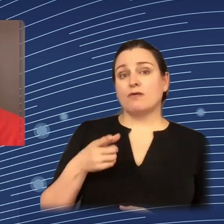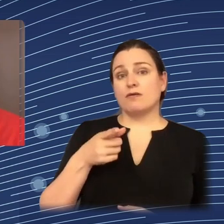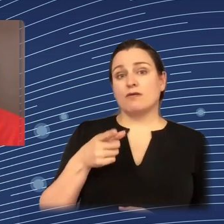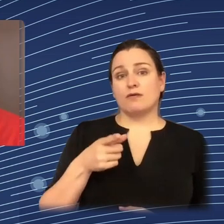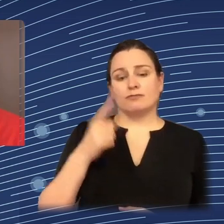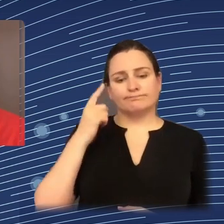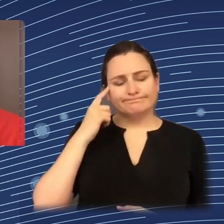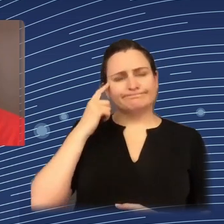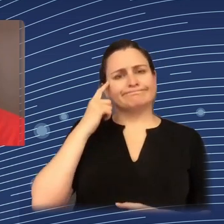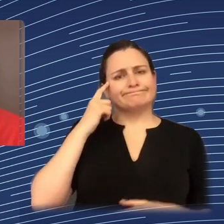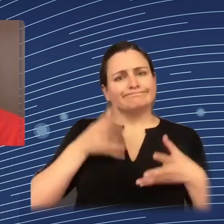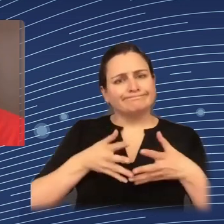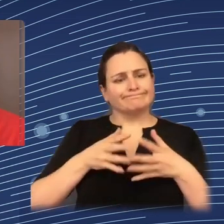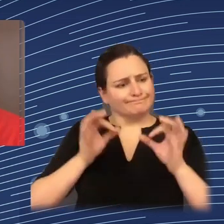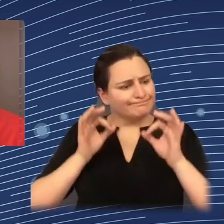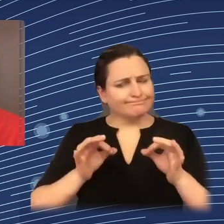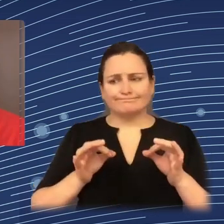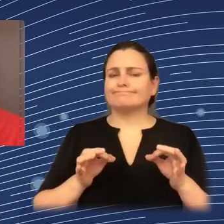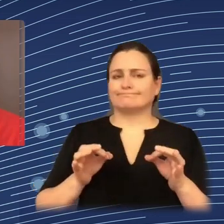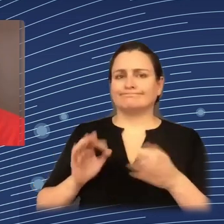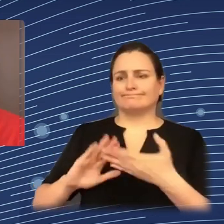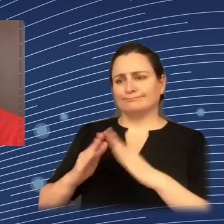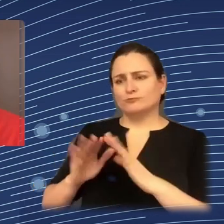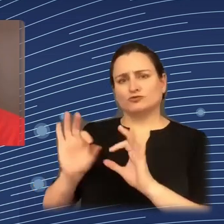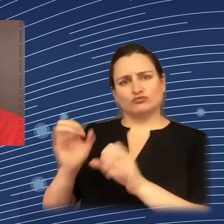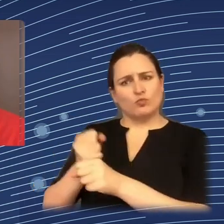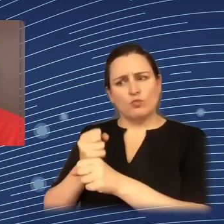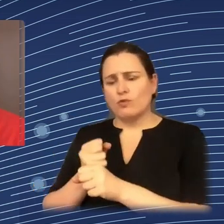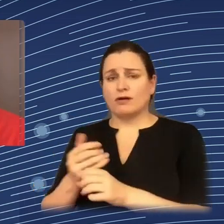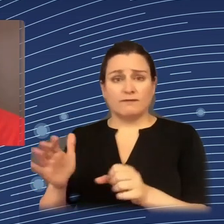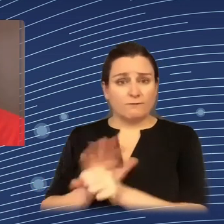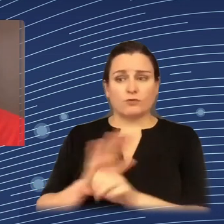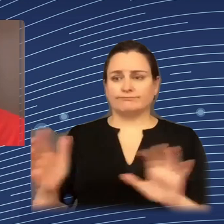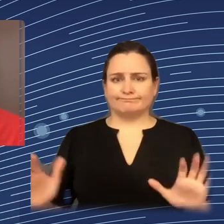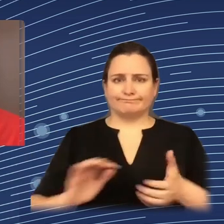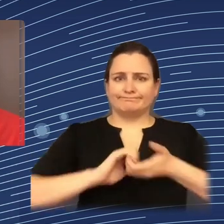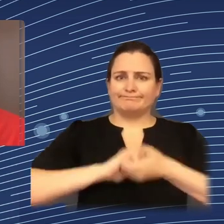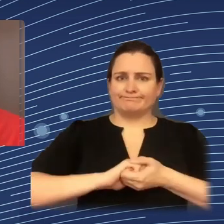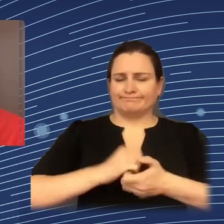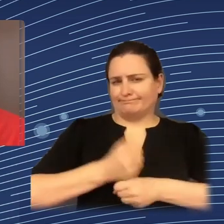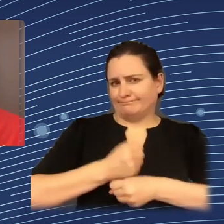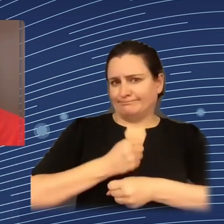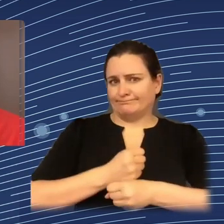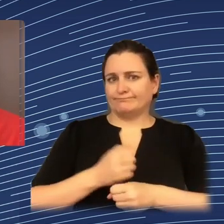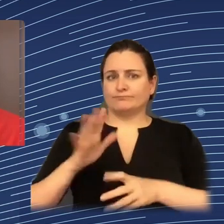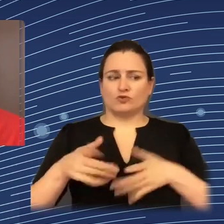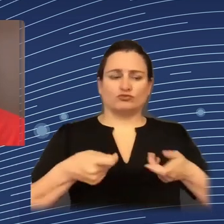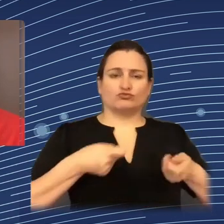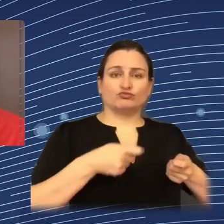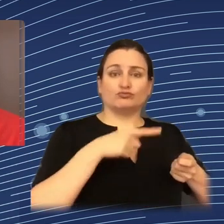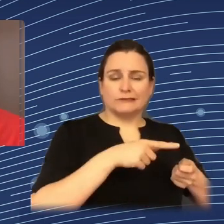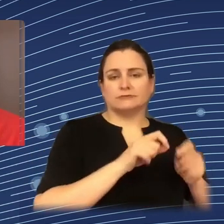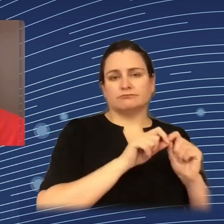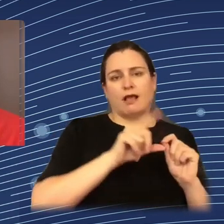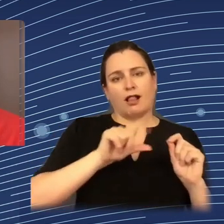in a way that would follow the life course of, you know, these algorithmic management processes? How do you envision it?